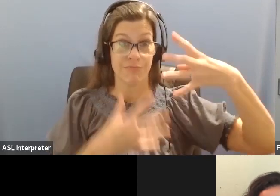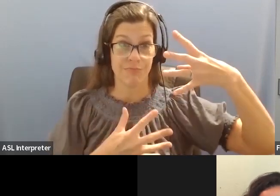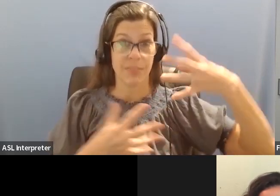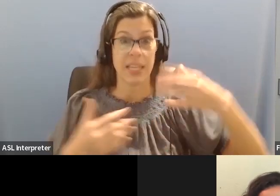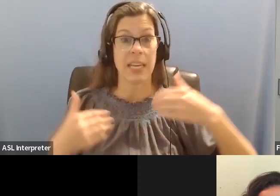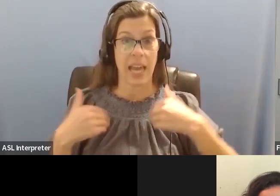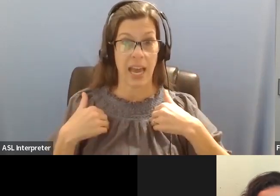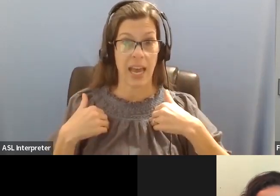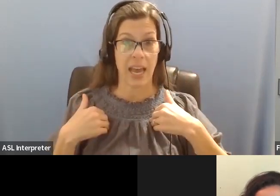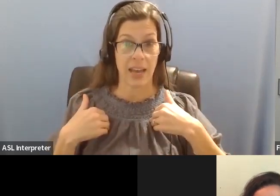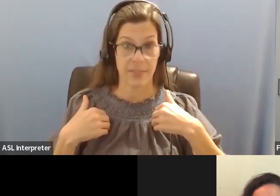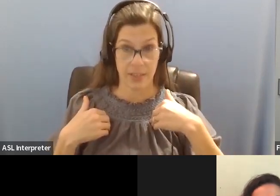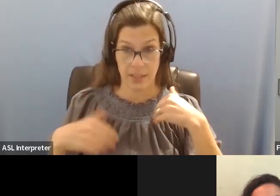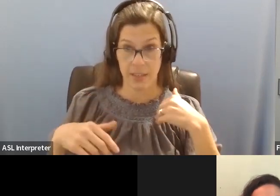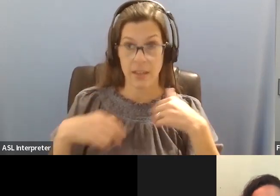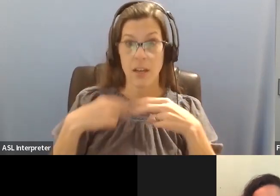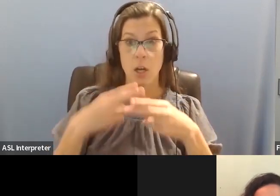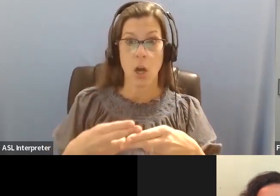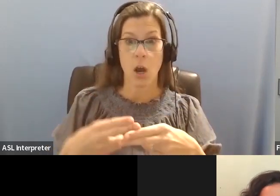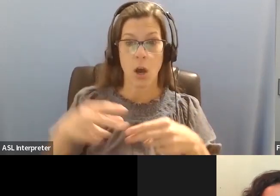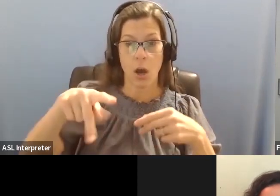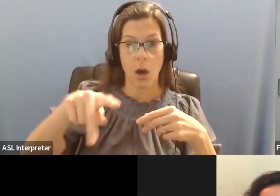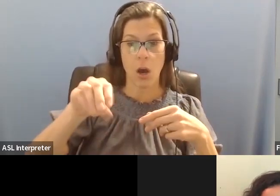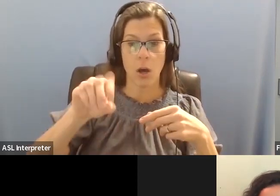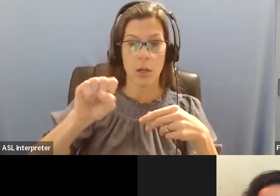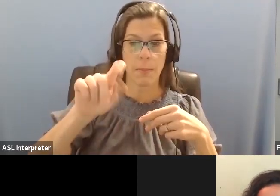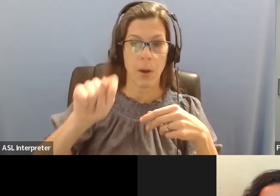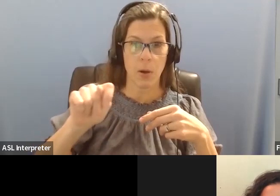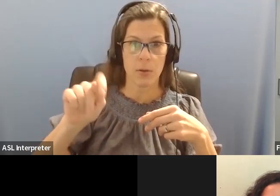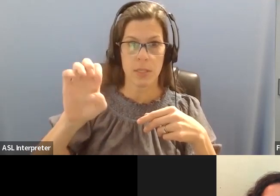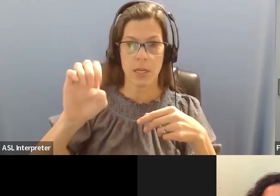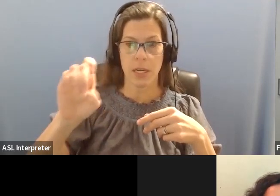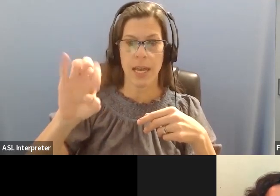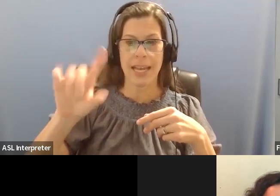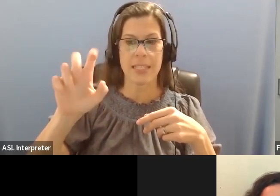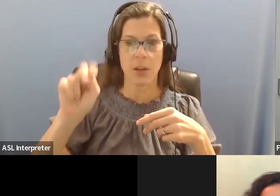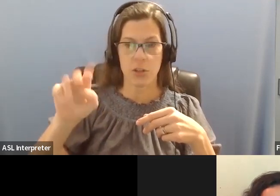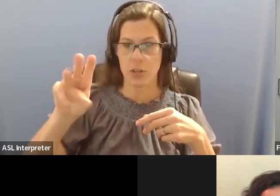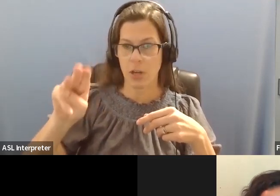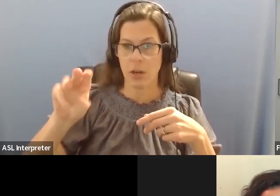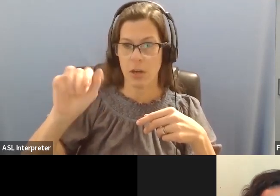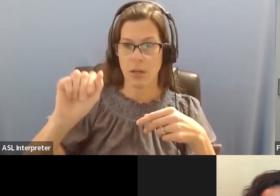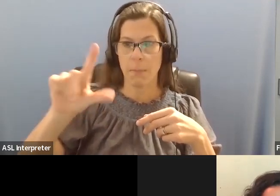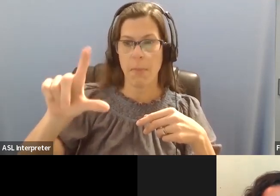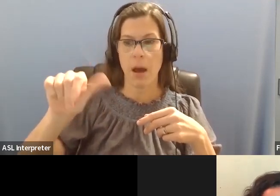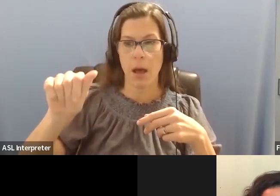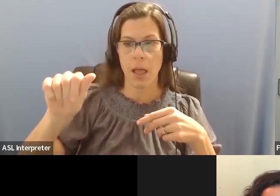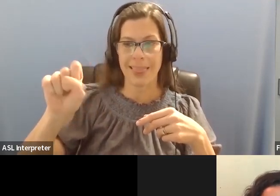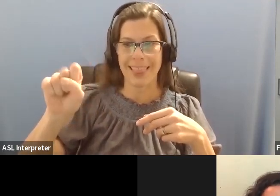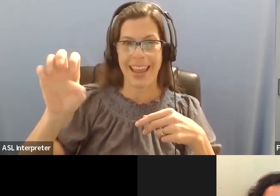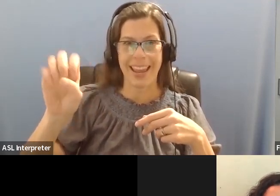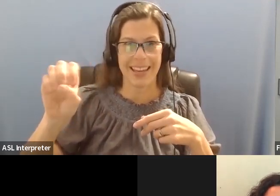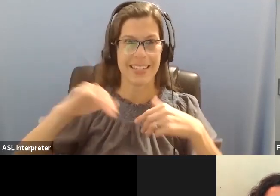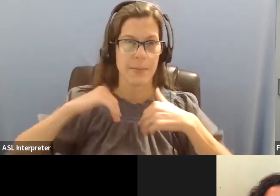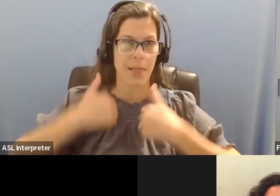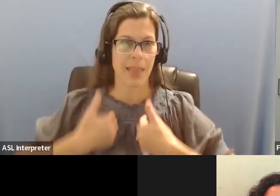post-exertional malaise. That really makes everything extremely complicated to handle.